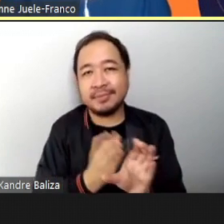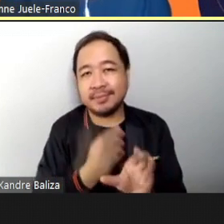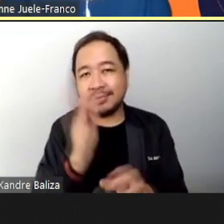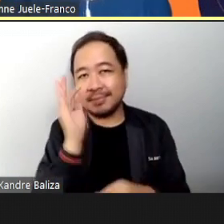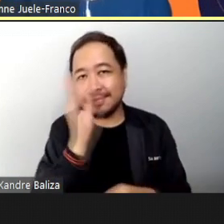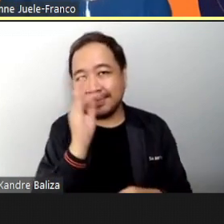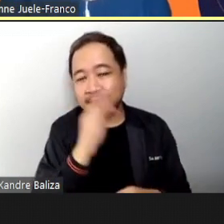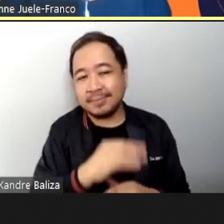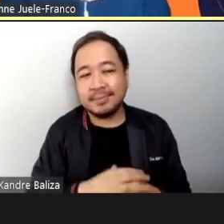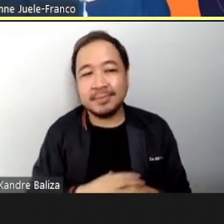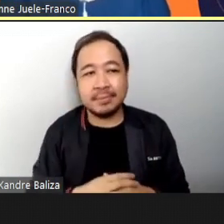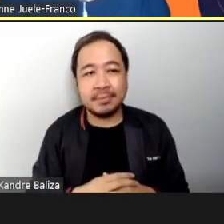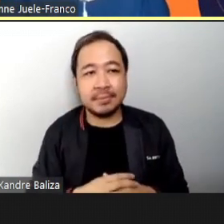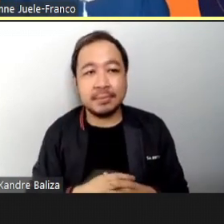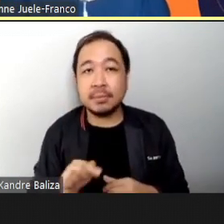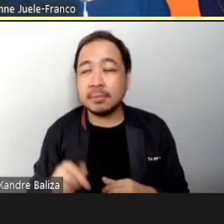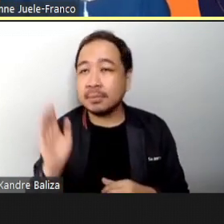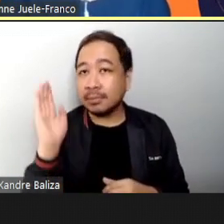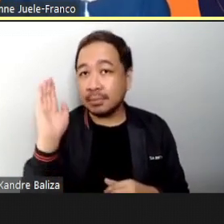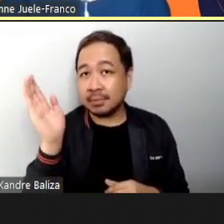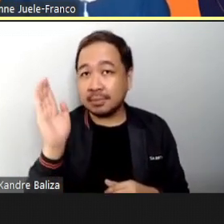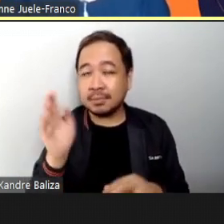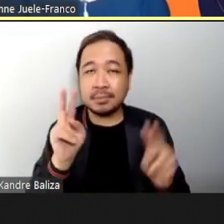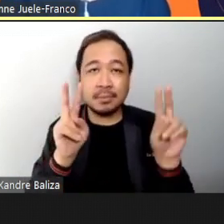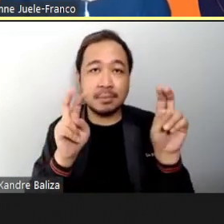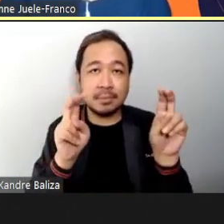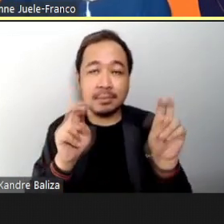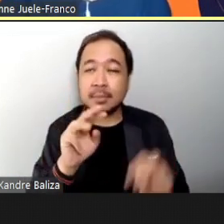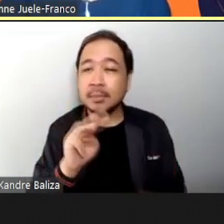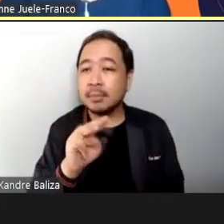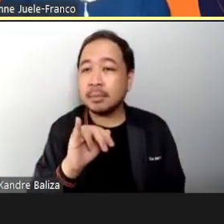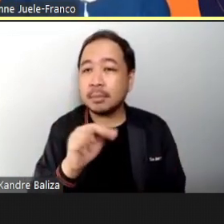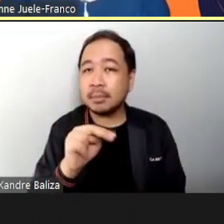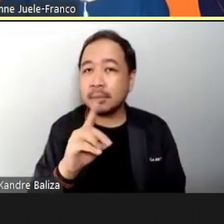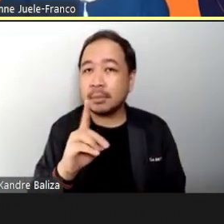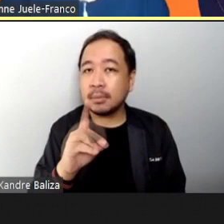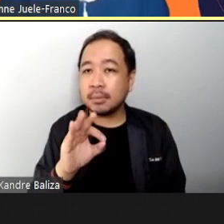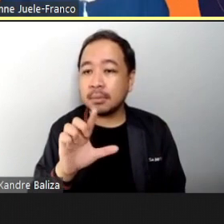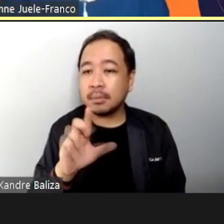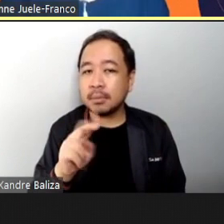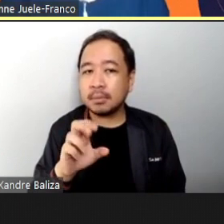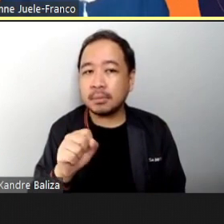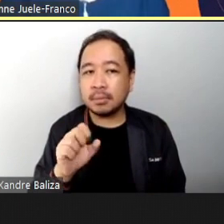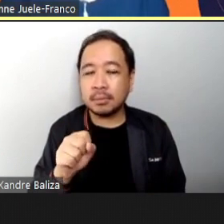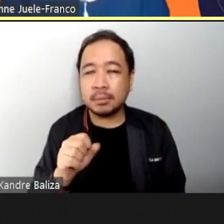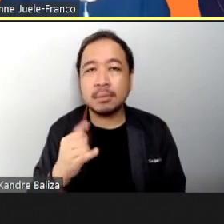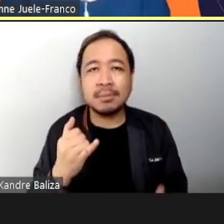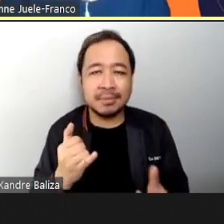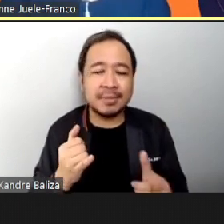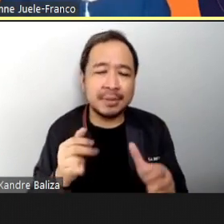To present mindfulness Let us hear from Dr. Hilda Dance Lopez